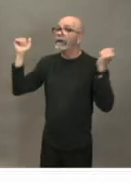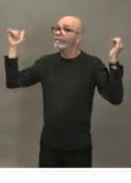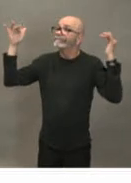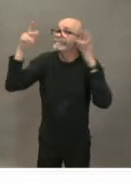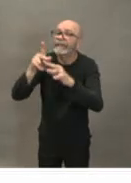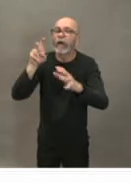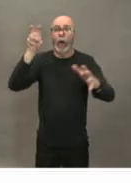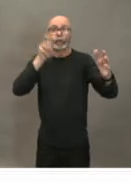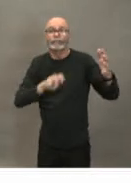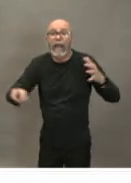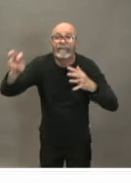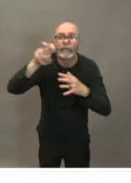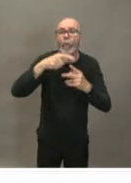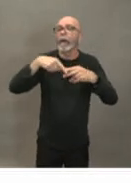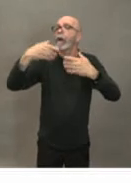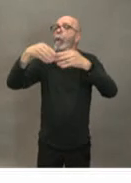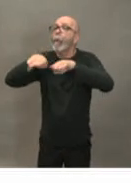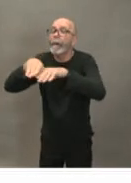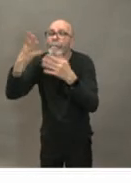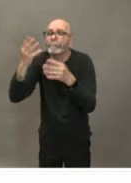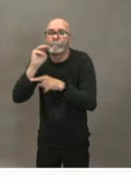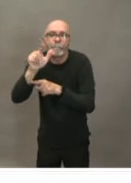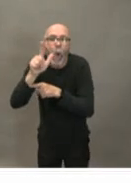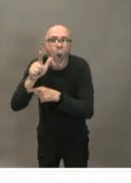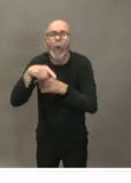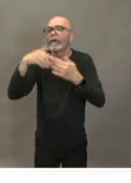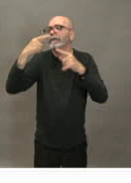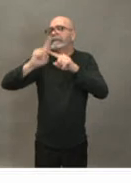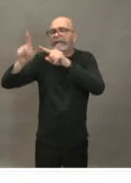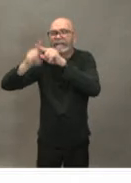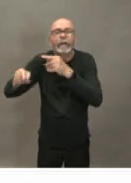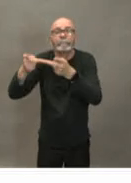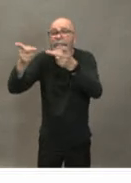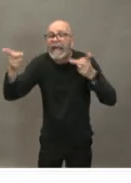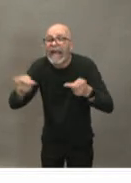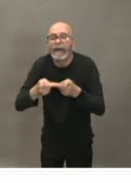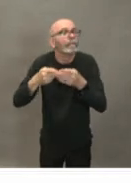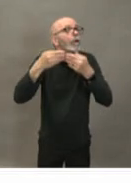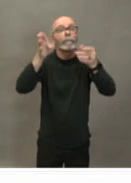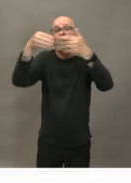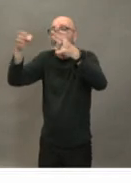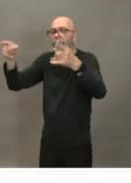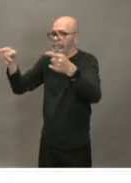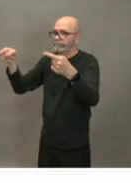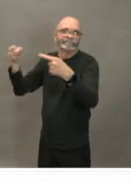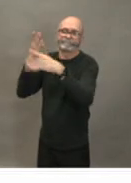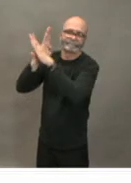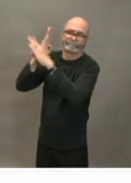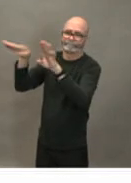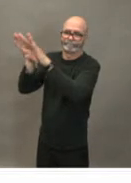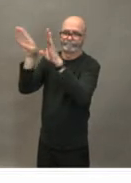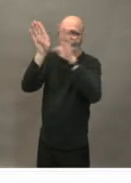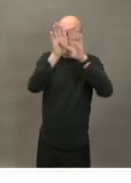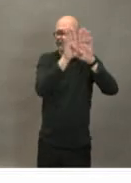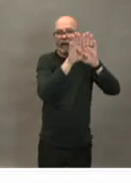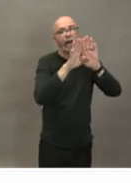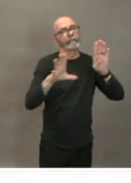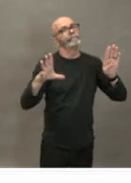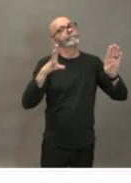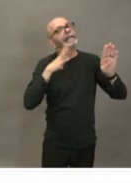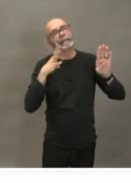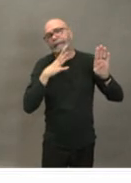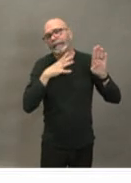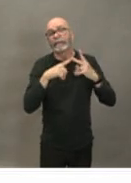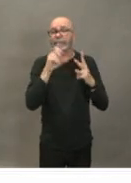facilities those kind of things that ultimately may be necessary to protect people especially to protect seniors but cause